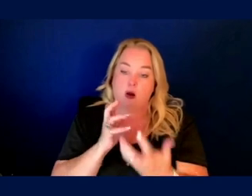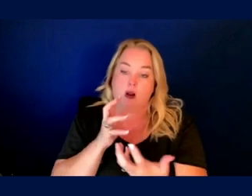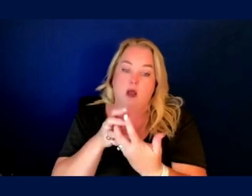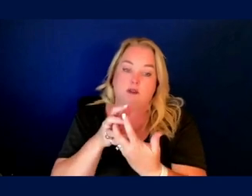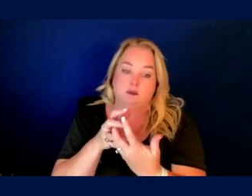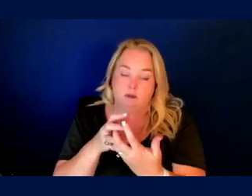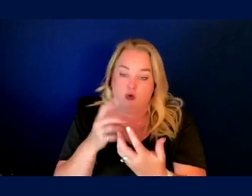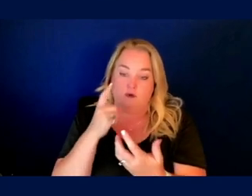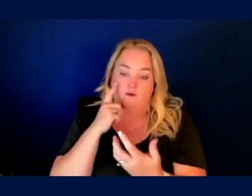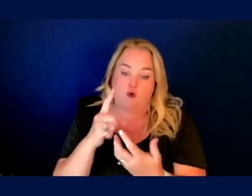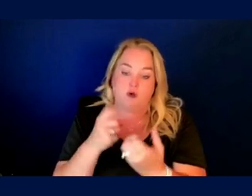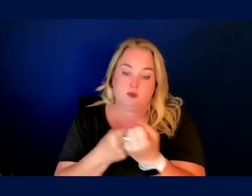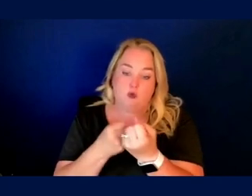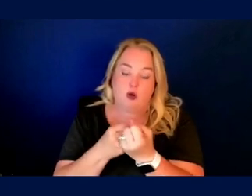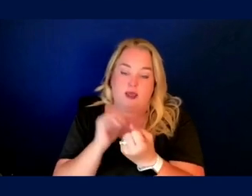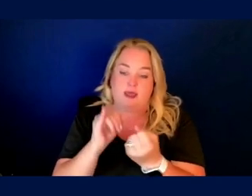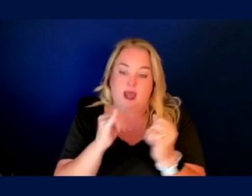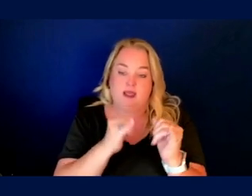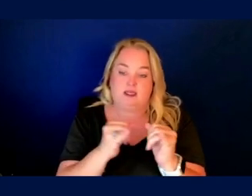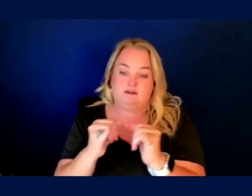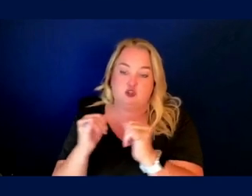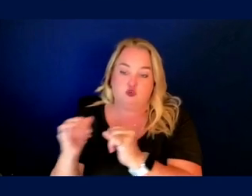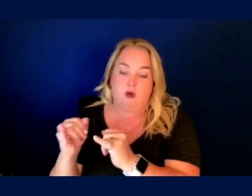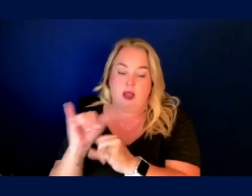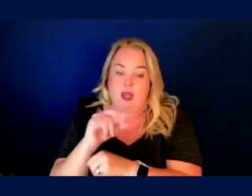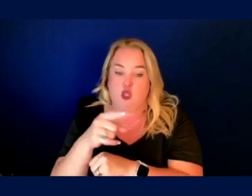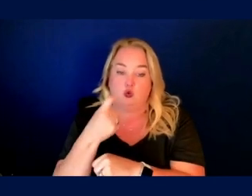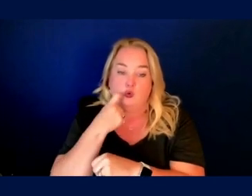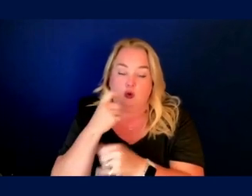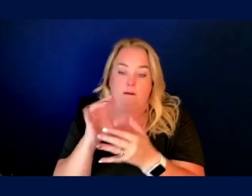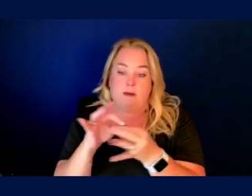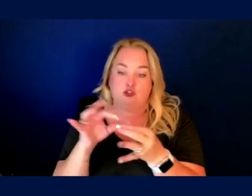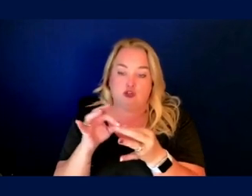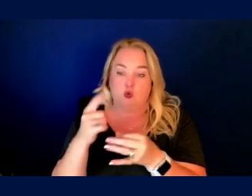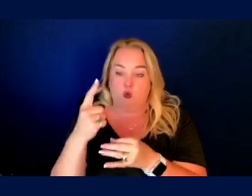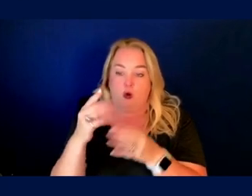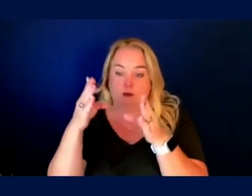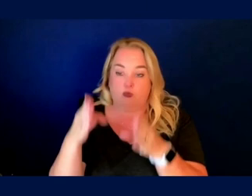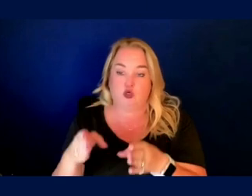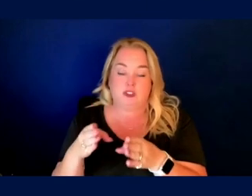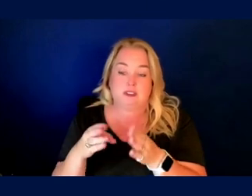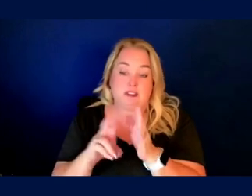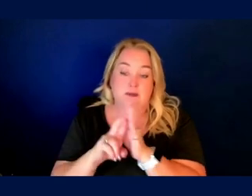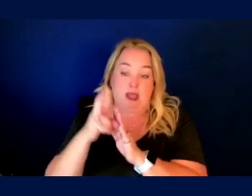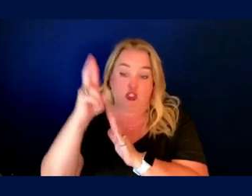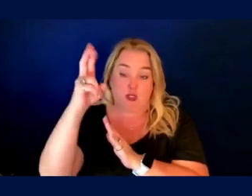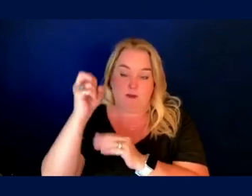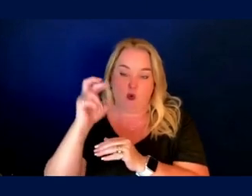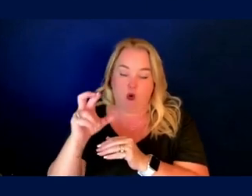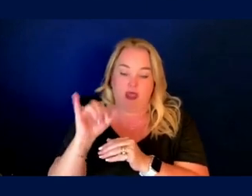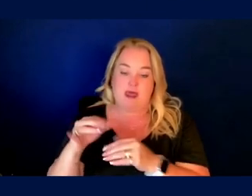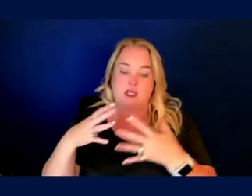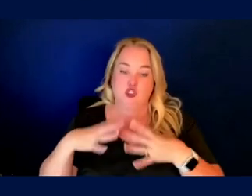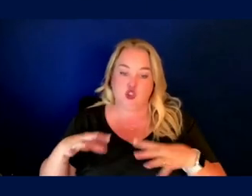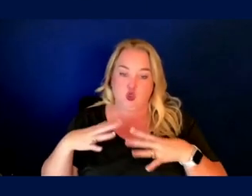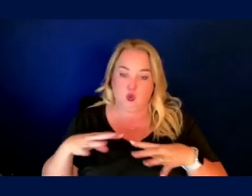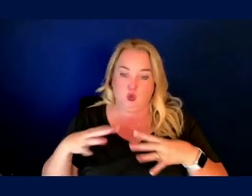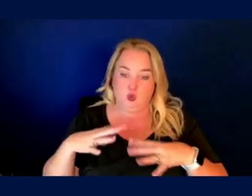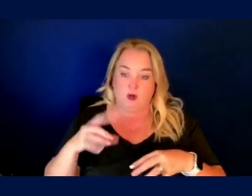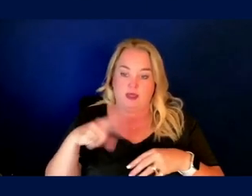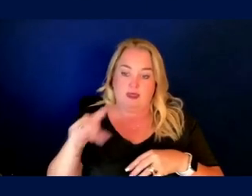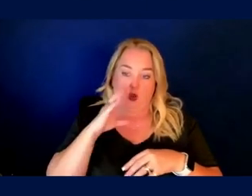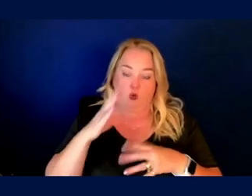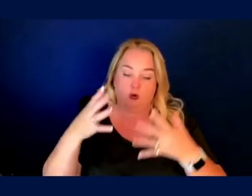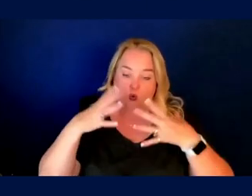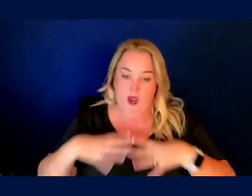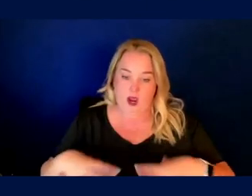support the individual in this, as you said before, this one person spaceship or this, you know, spacesuit that they will be donning.